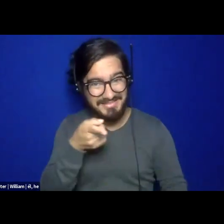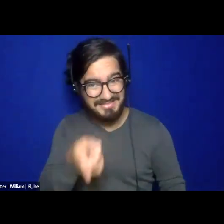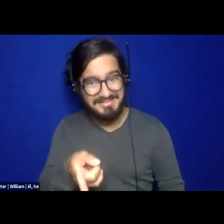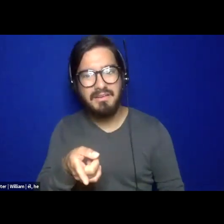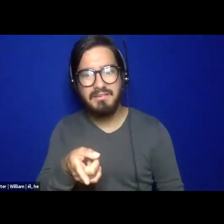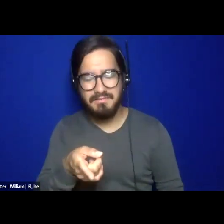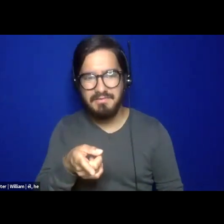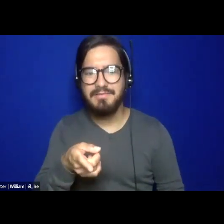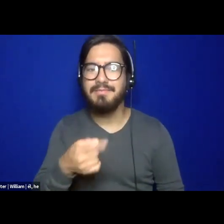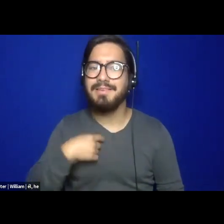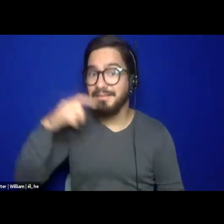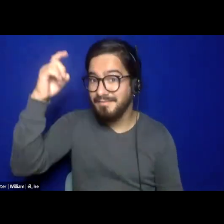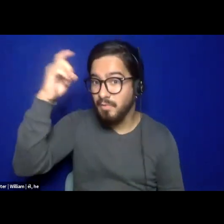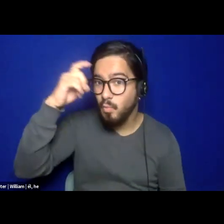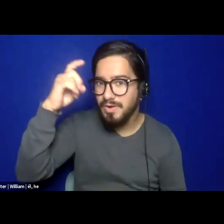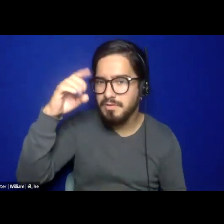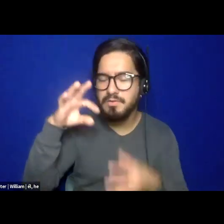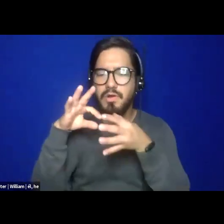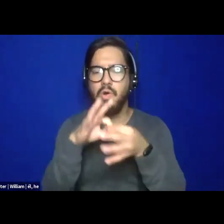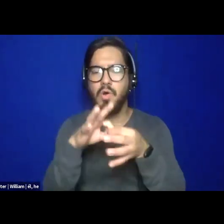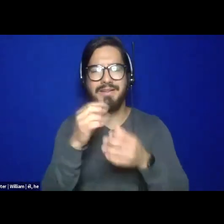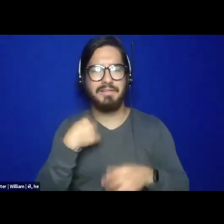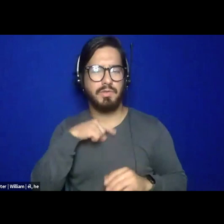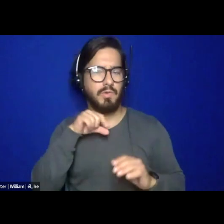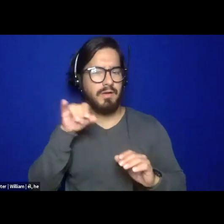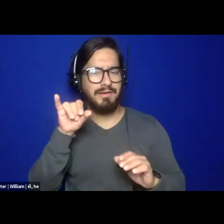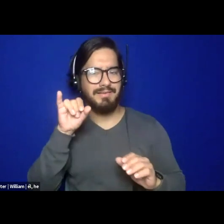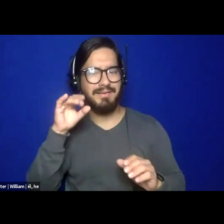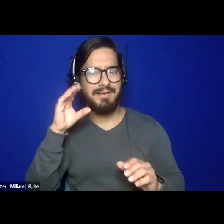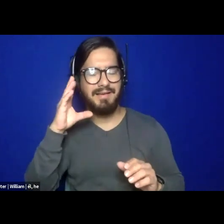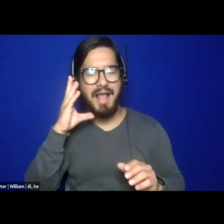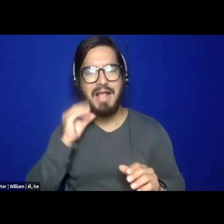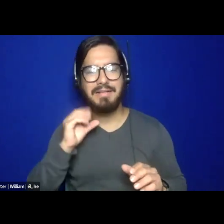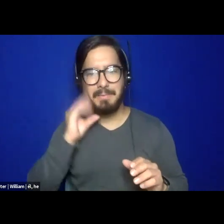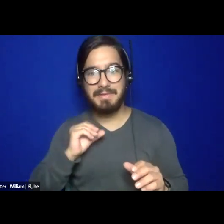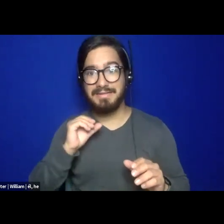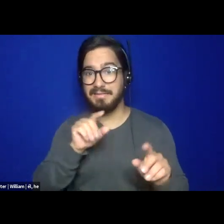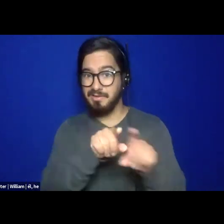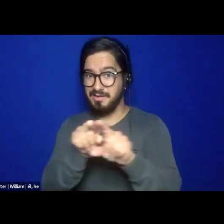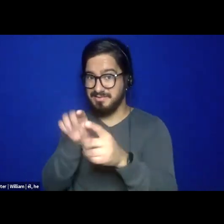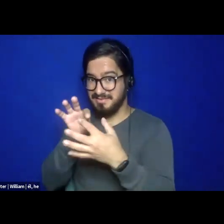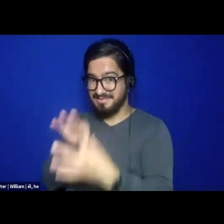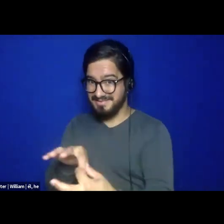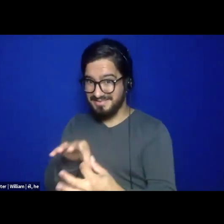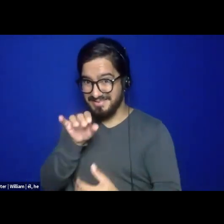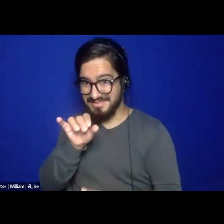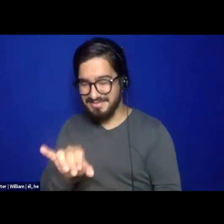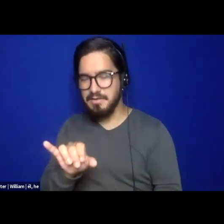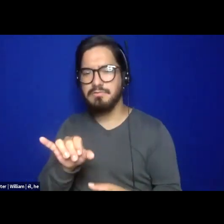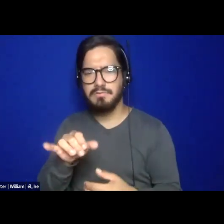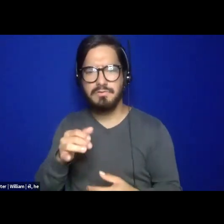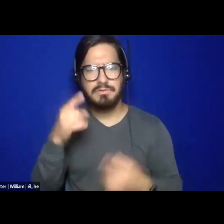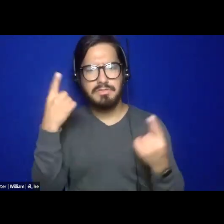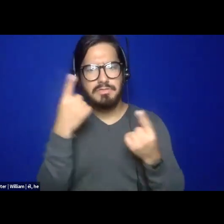and wisdom connected to our lived experience, but we also have brilliance and wisdom connected to a host of other things. Um, I think it opens up